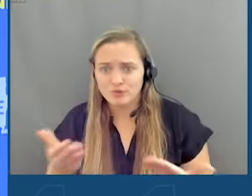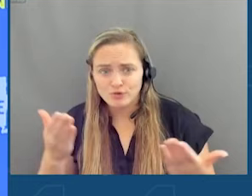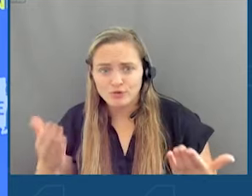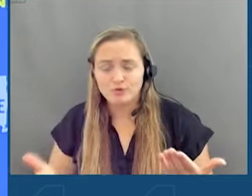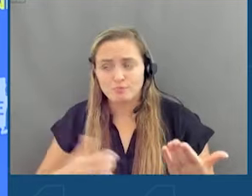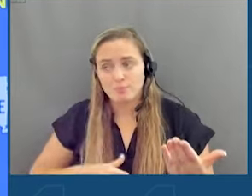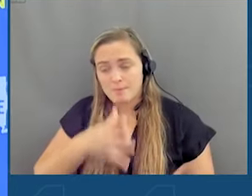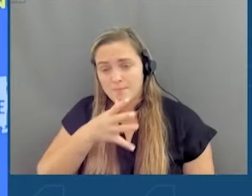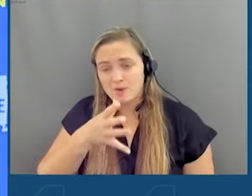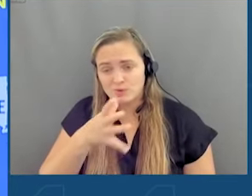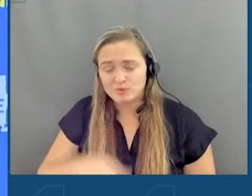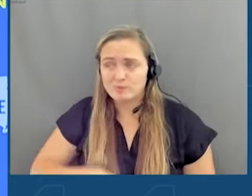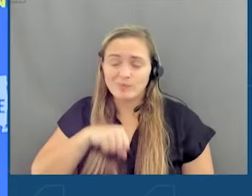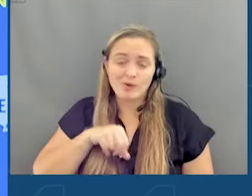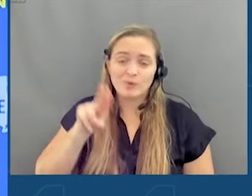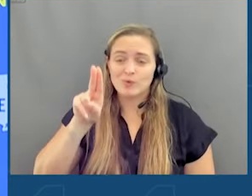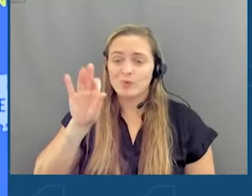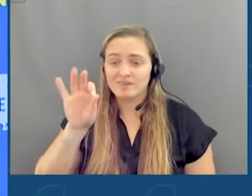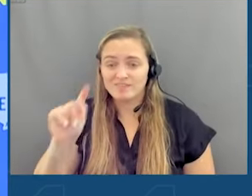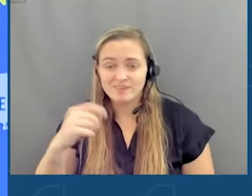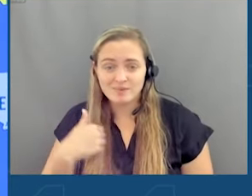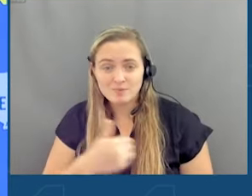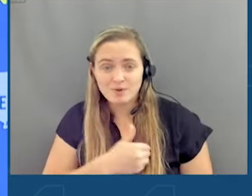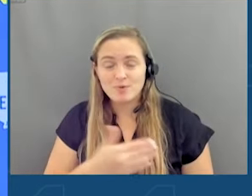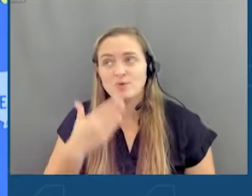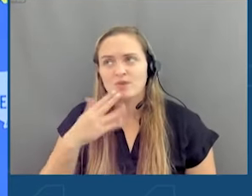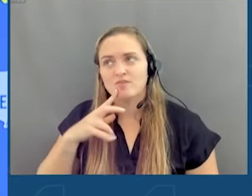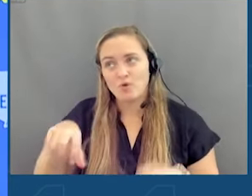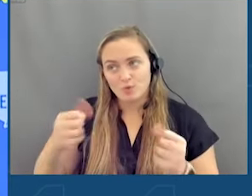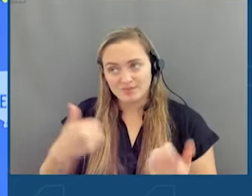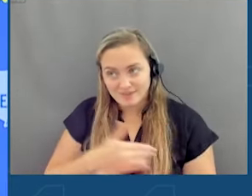of T member for many, many years. So thank you very much, Michael, for hosting us.